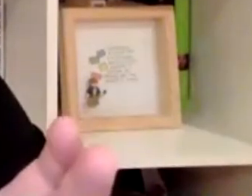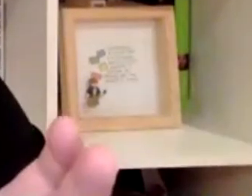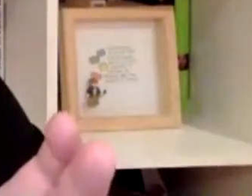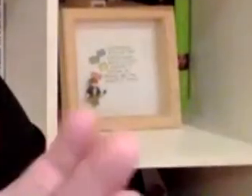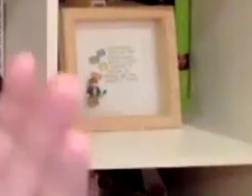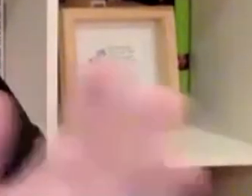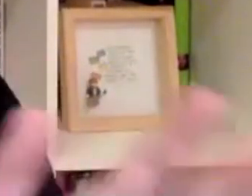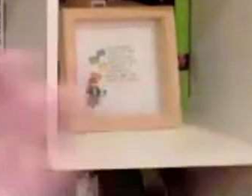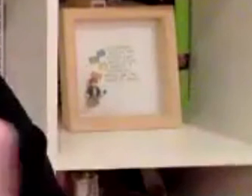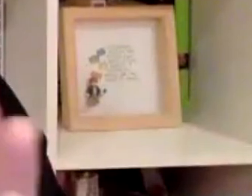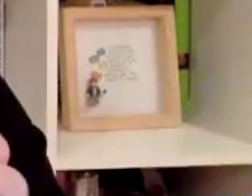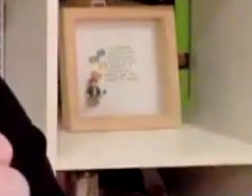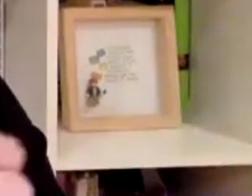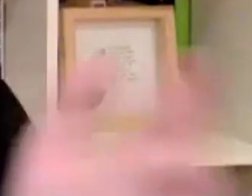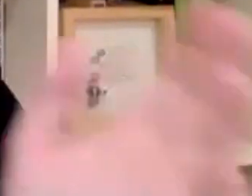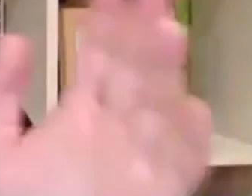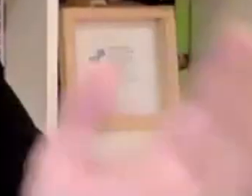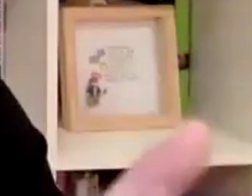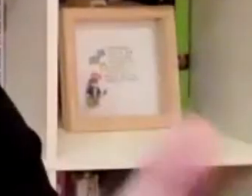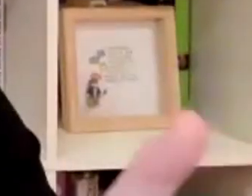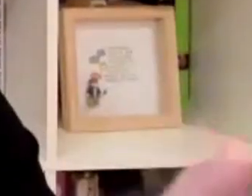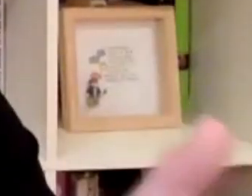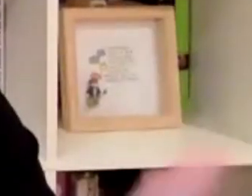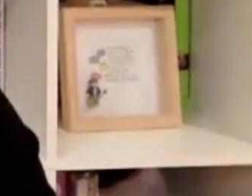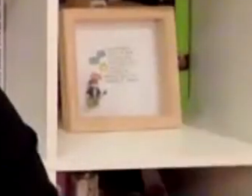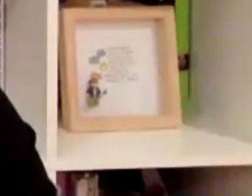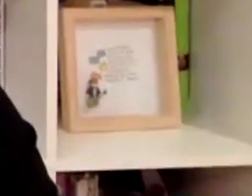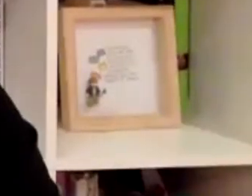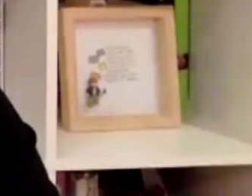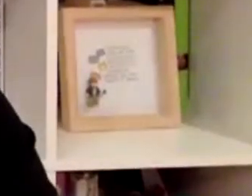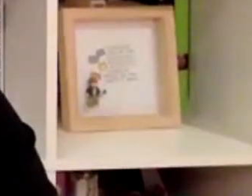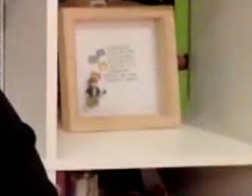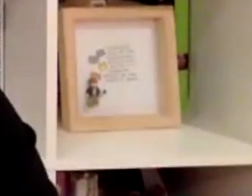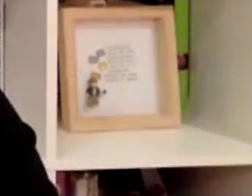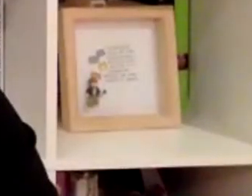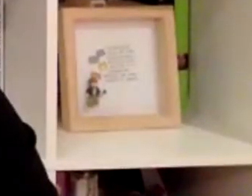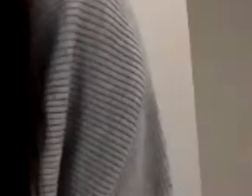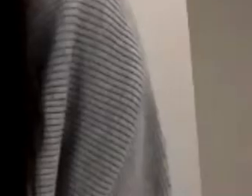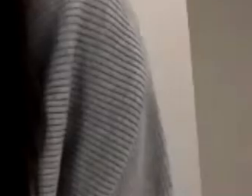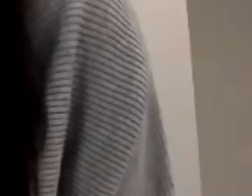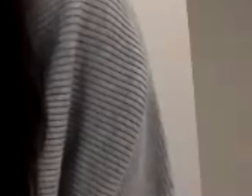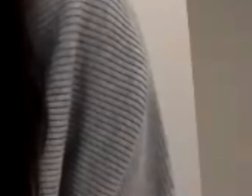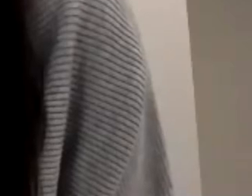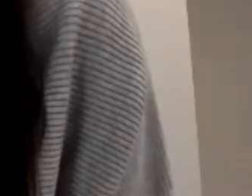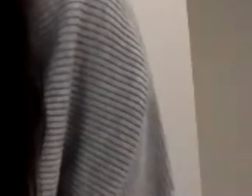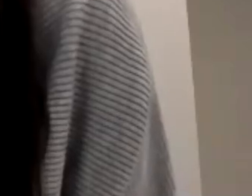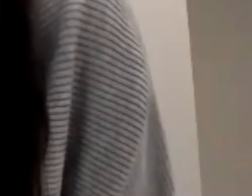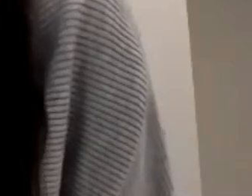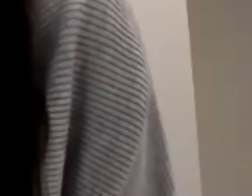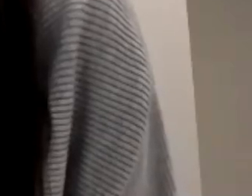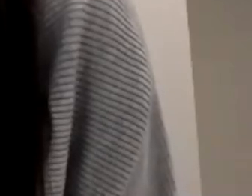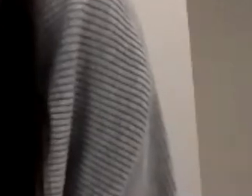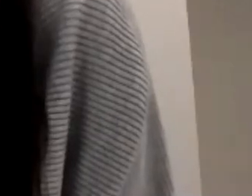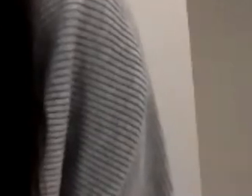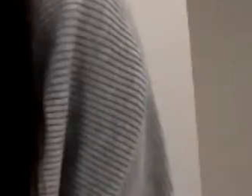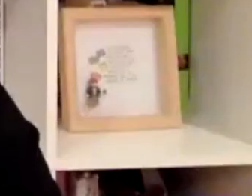different we just didn't appreciate how actually it's the perfect fit for tommy as well yeah and um yeah